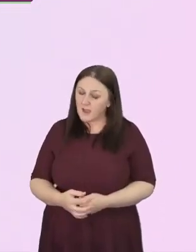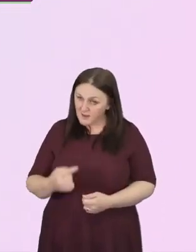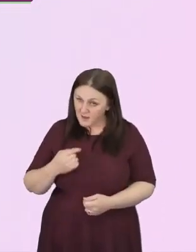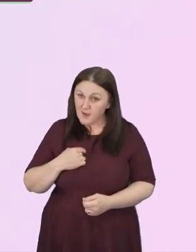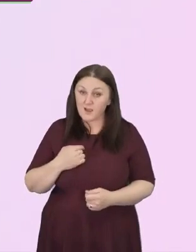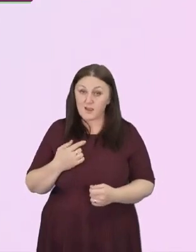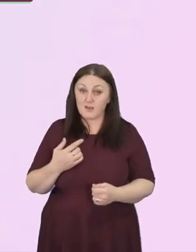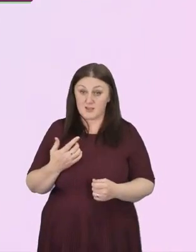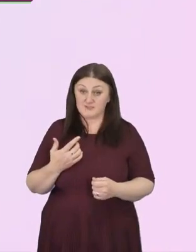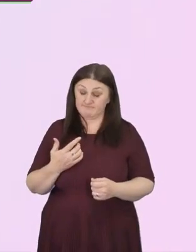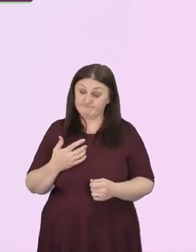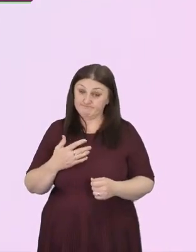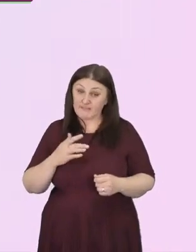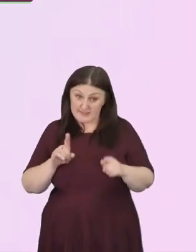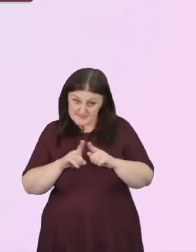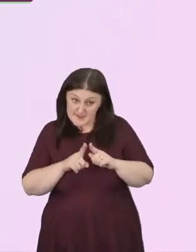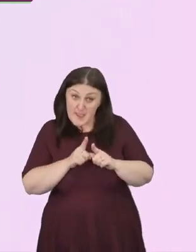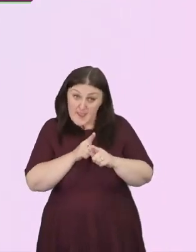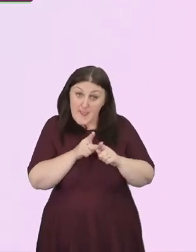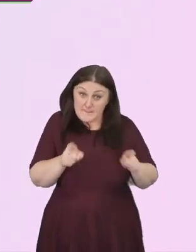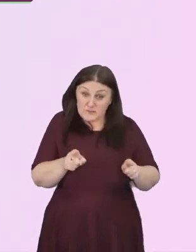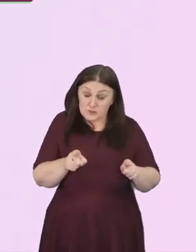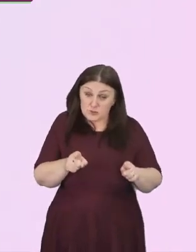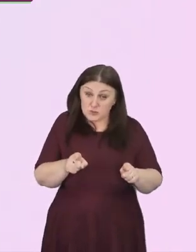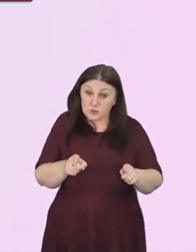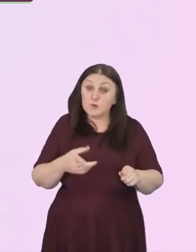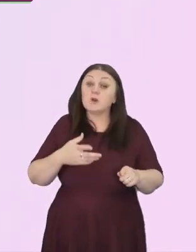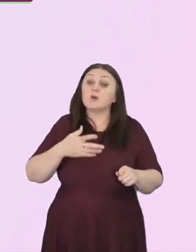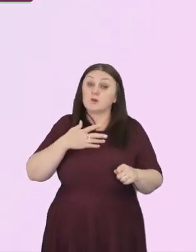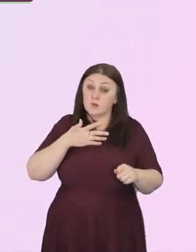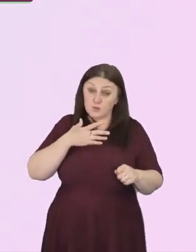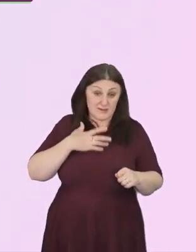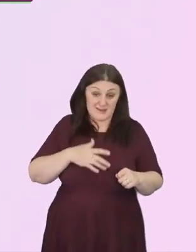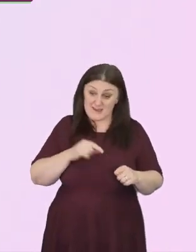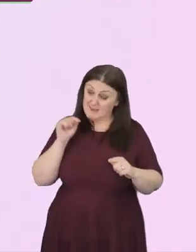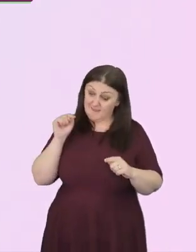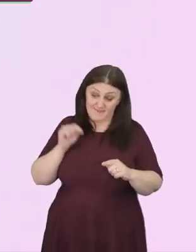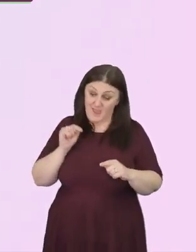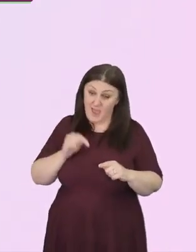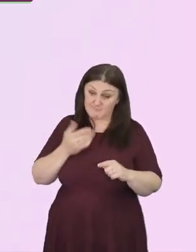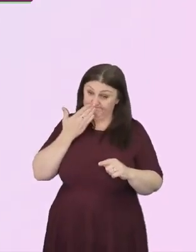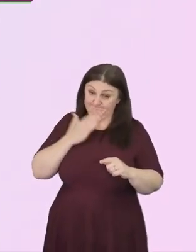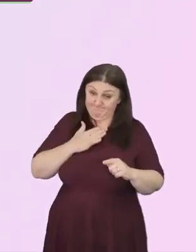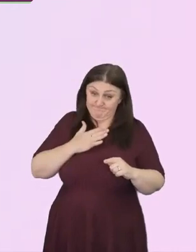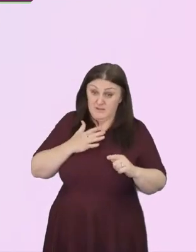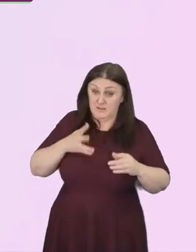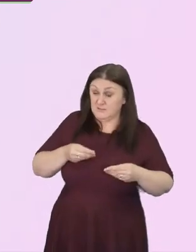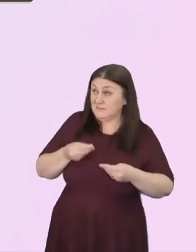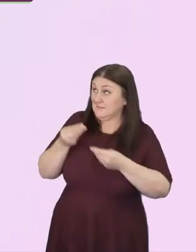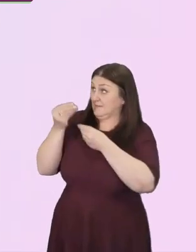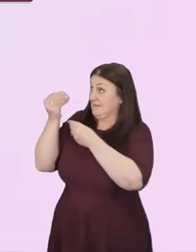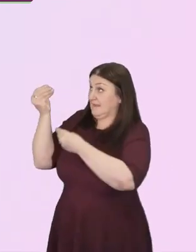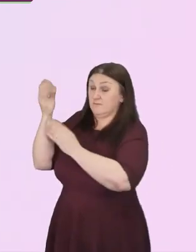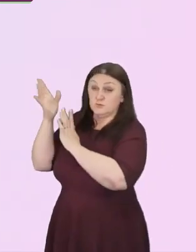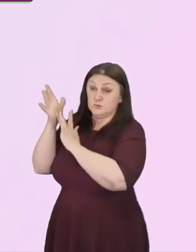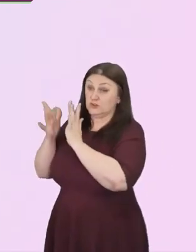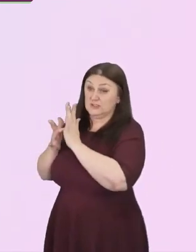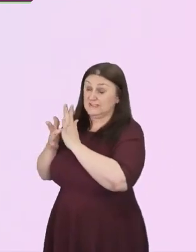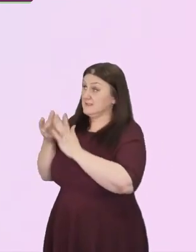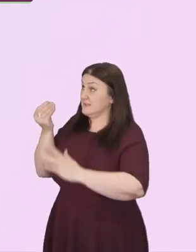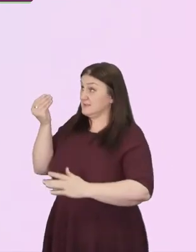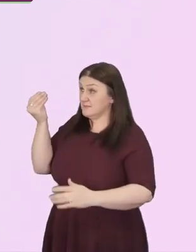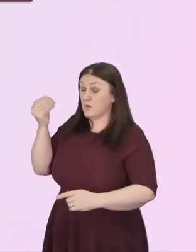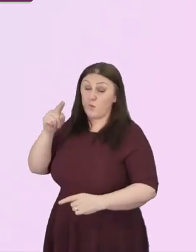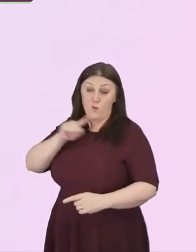that we should lay that privilege down at the feet of Jesus, because it is one of the reasons why my black and brown